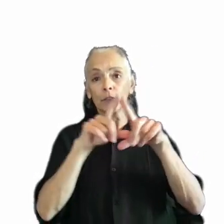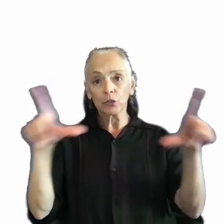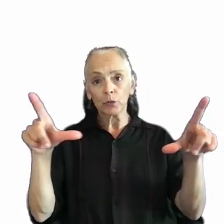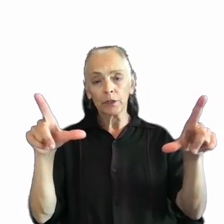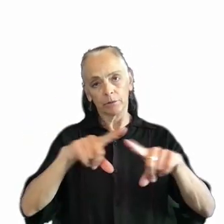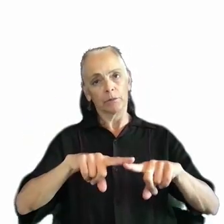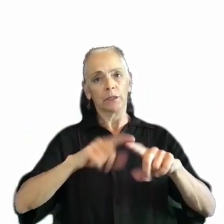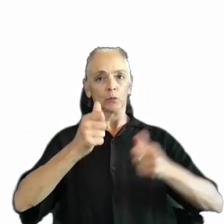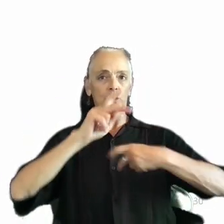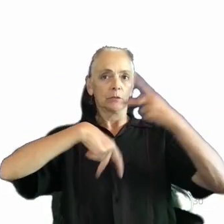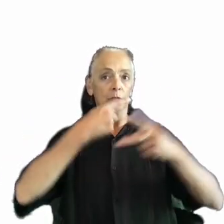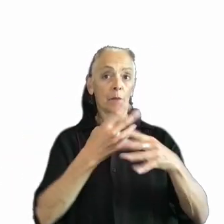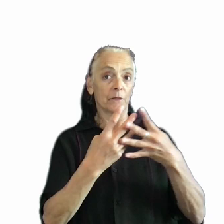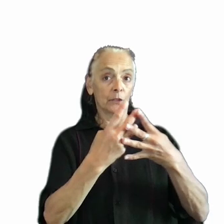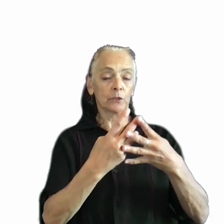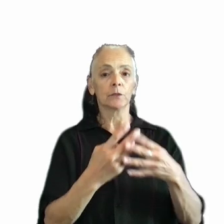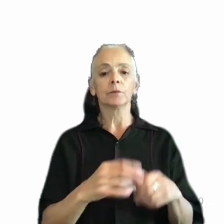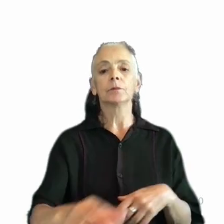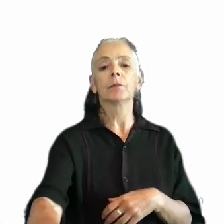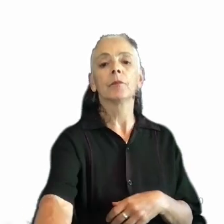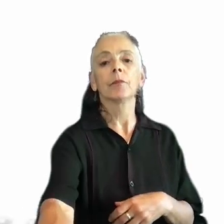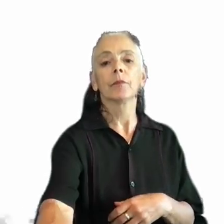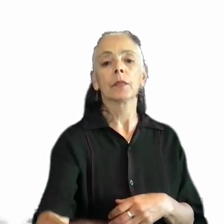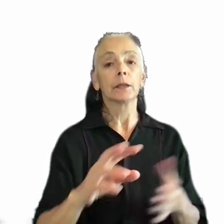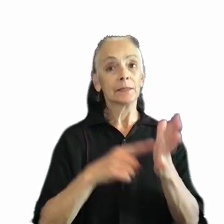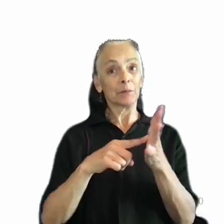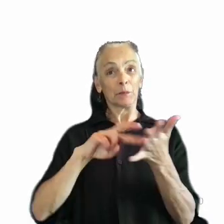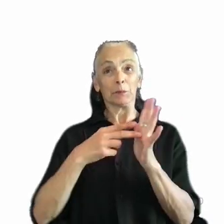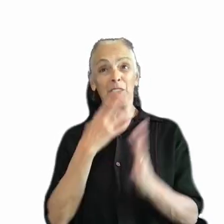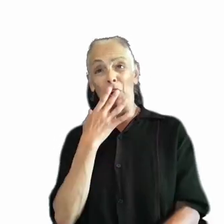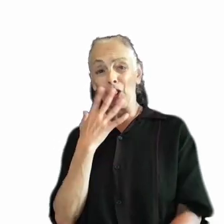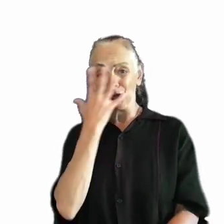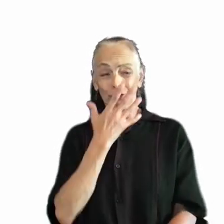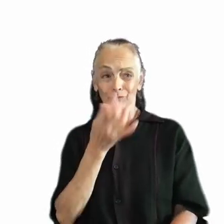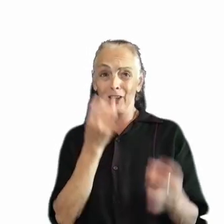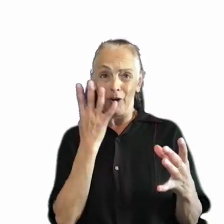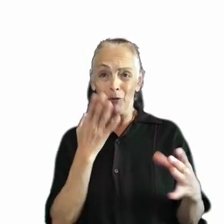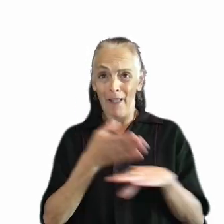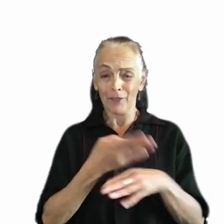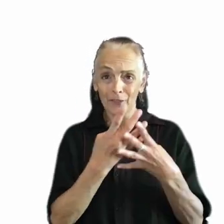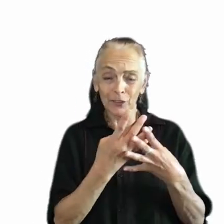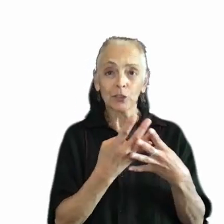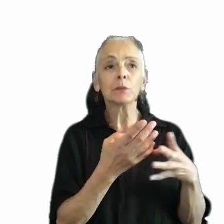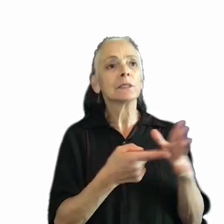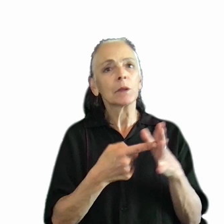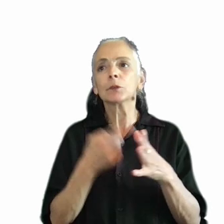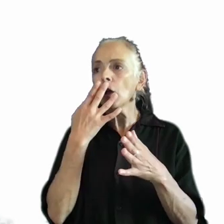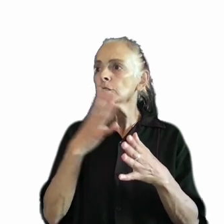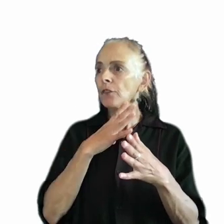Sometimes this means that not only do the colors end up looking terrible, but sometimes colors that were fine without the filter are now